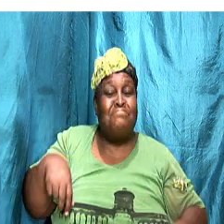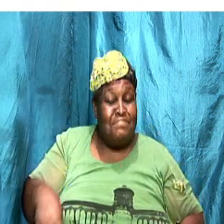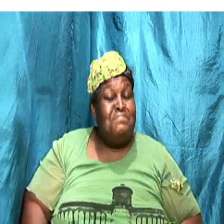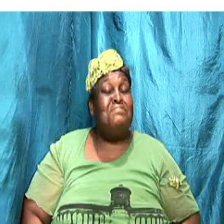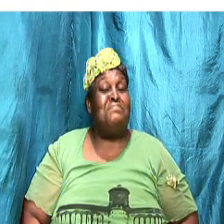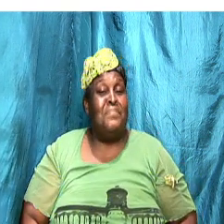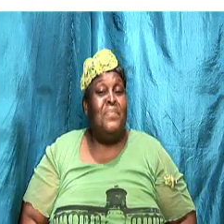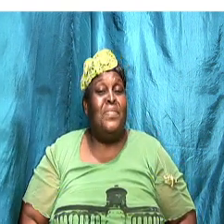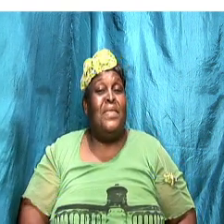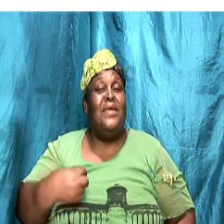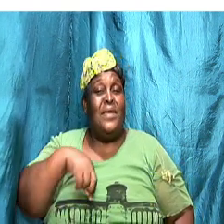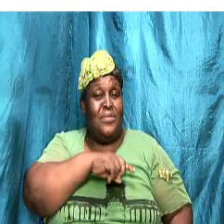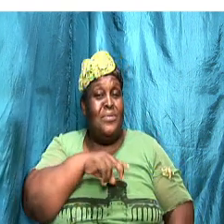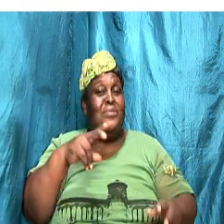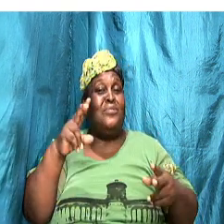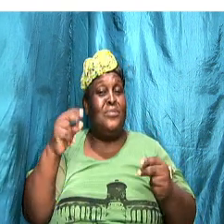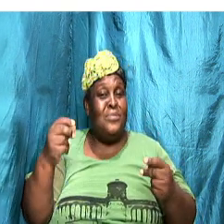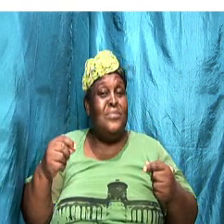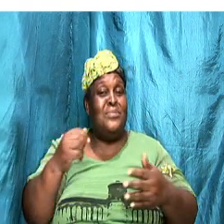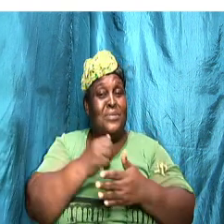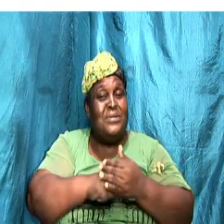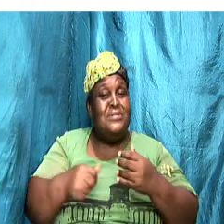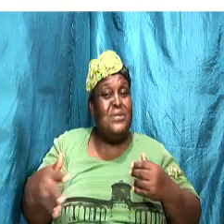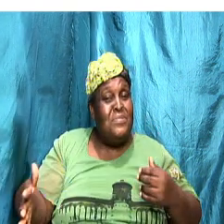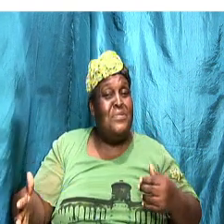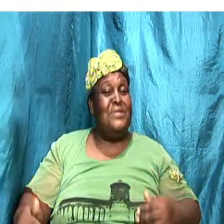we do something that